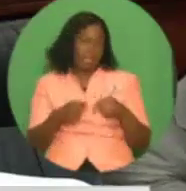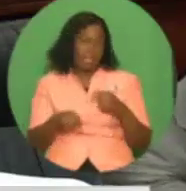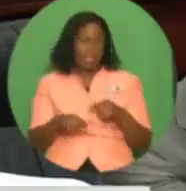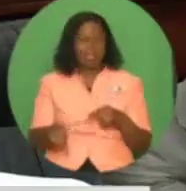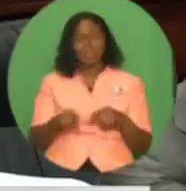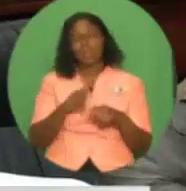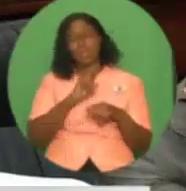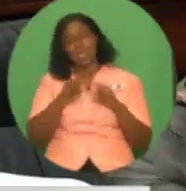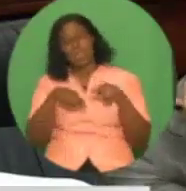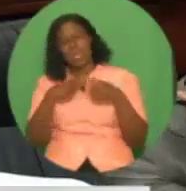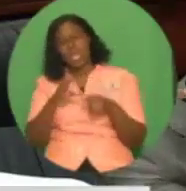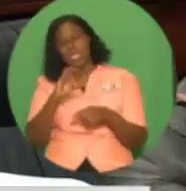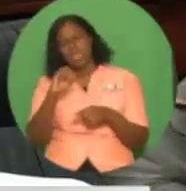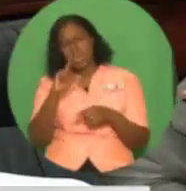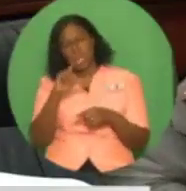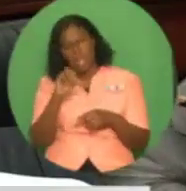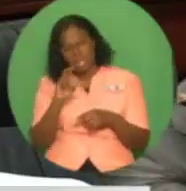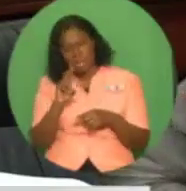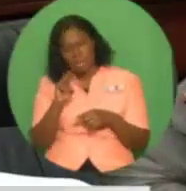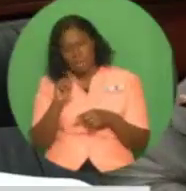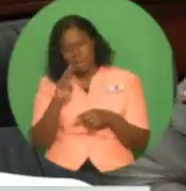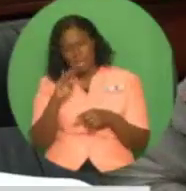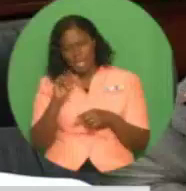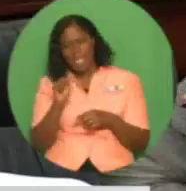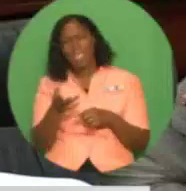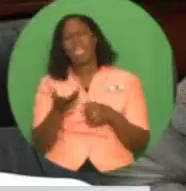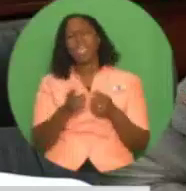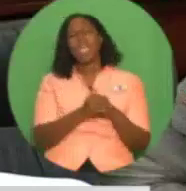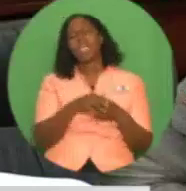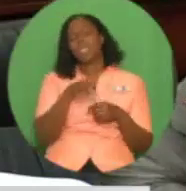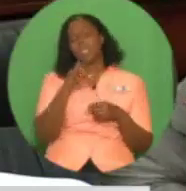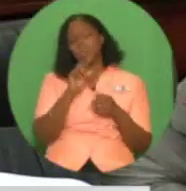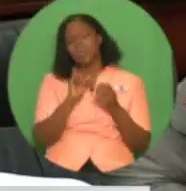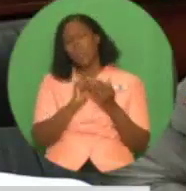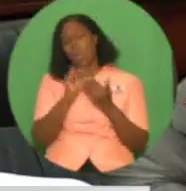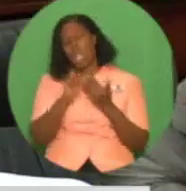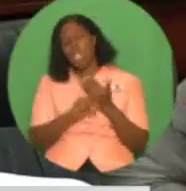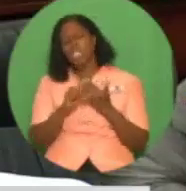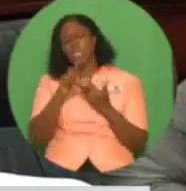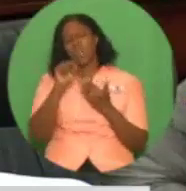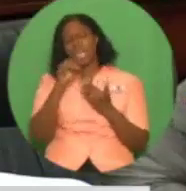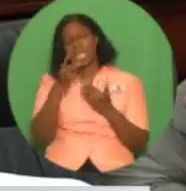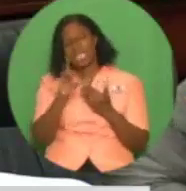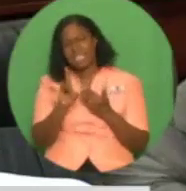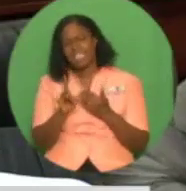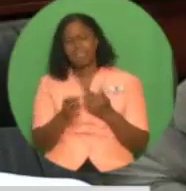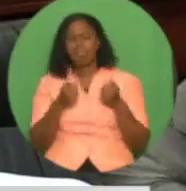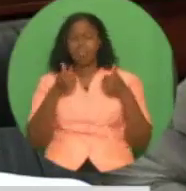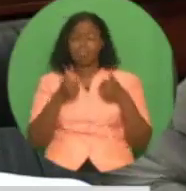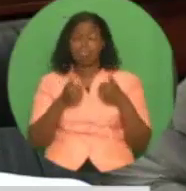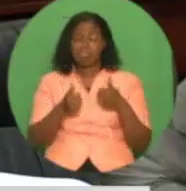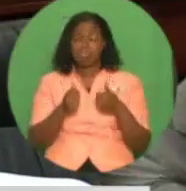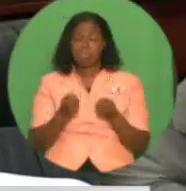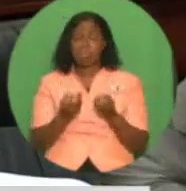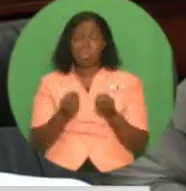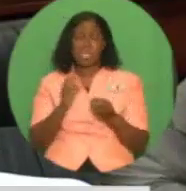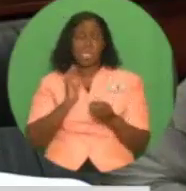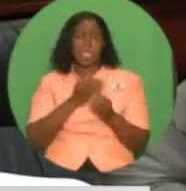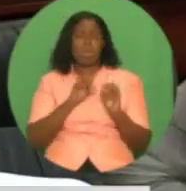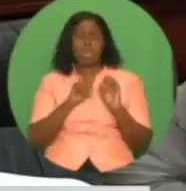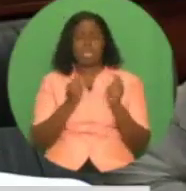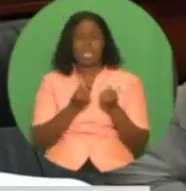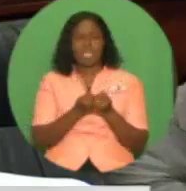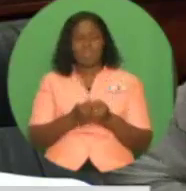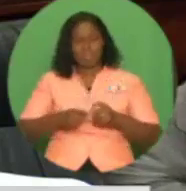Colombia, during the period July 19th to August 3rd, 2018. Madam Speaker, many of our teams have qualified for the highest